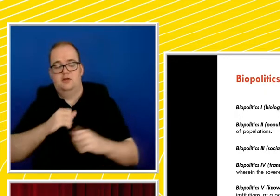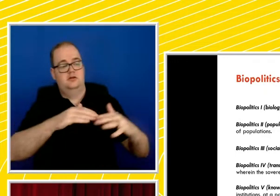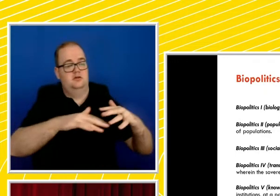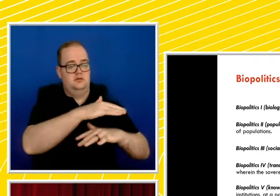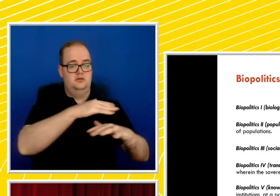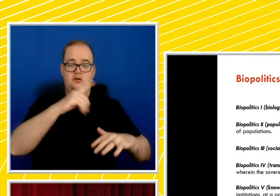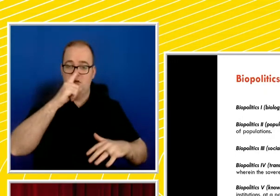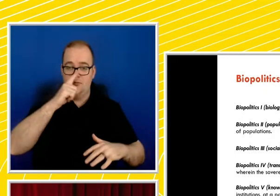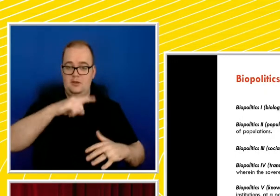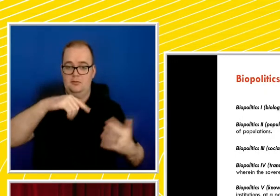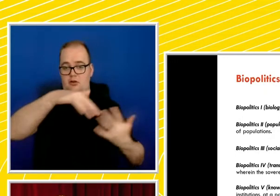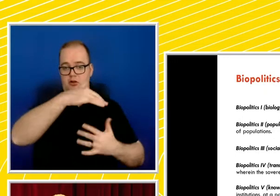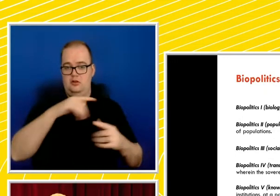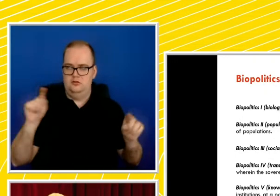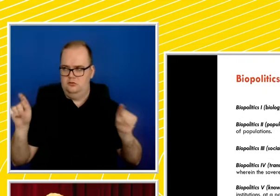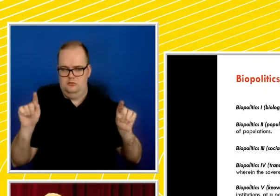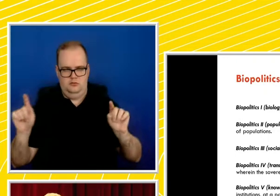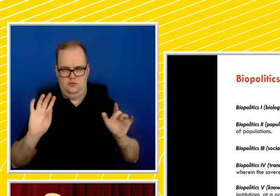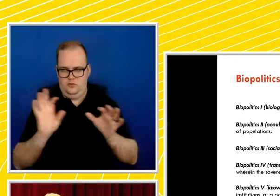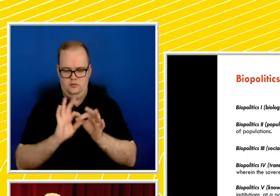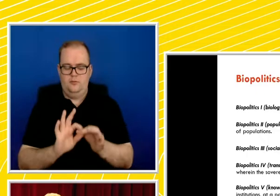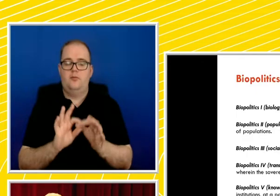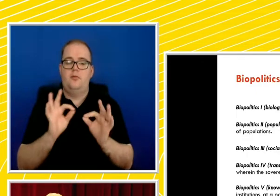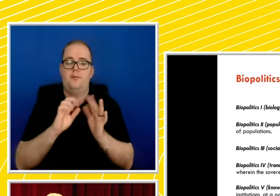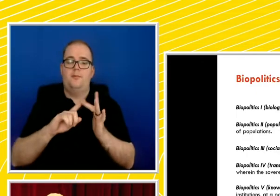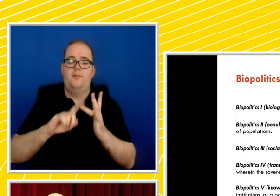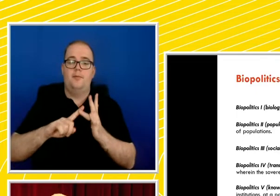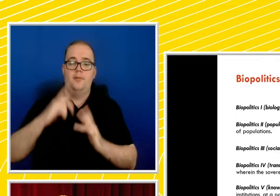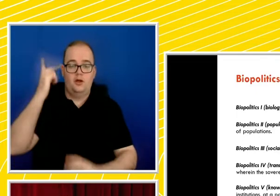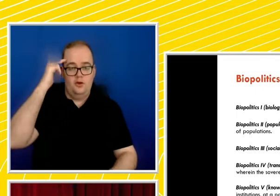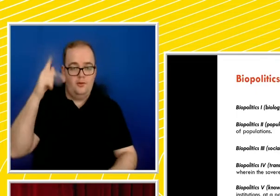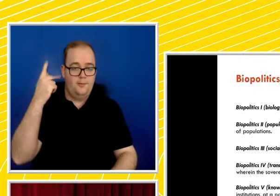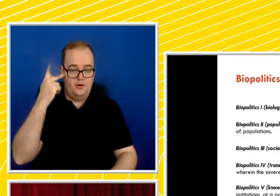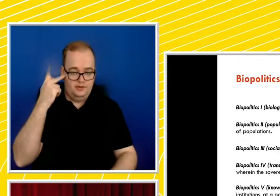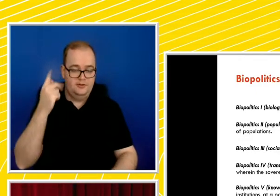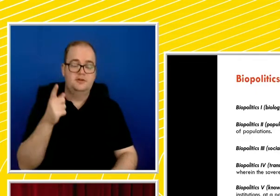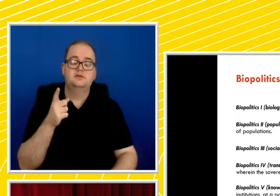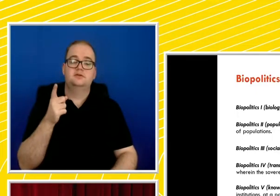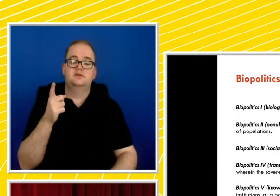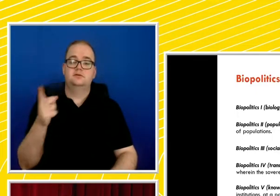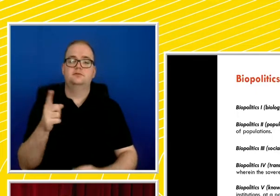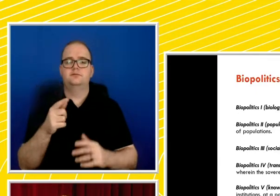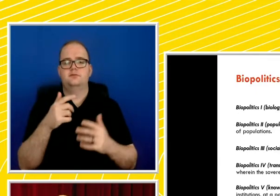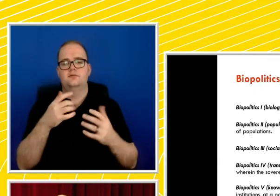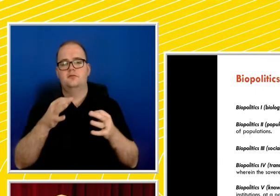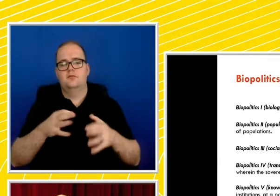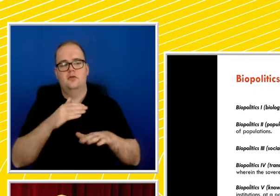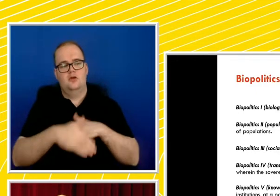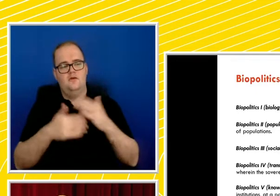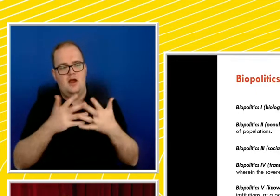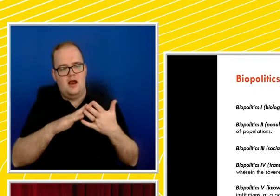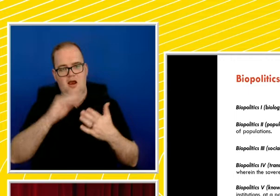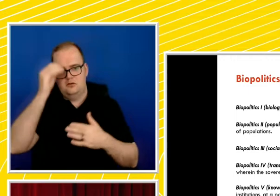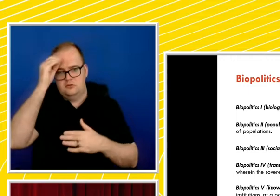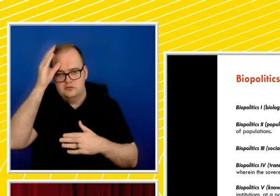bios. Biopolitics is an epistemological process in how knowledge is constructed. Biopolitics is a form of regulation,